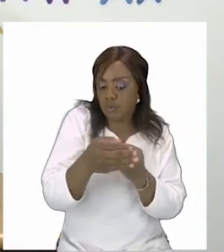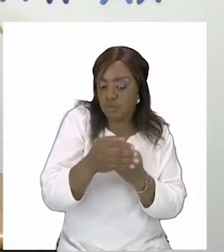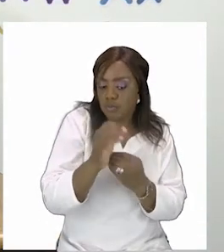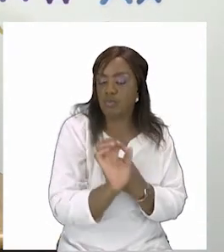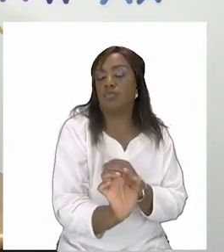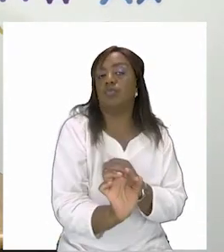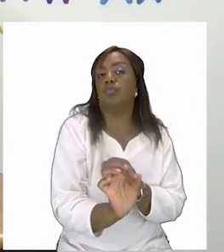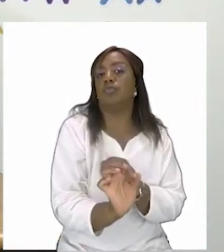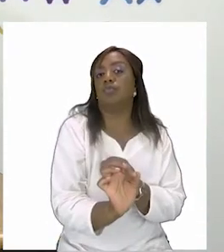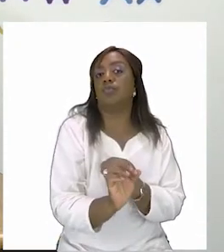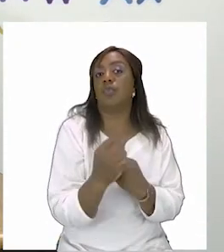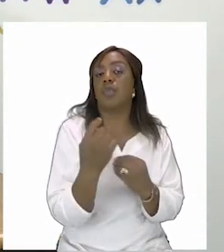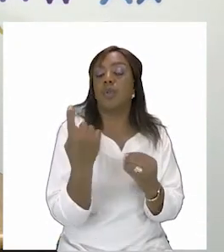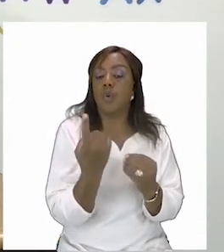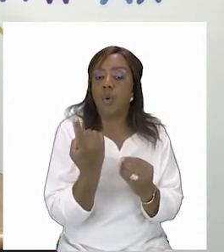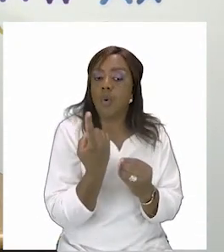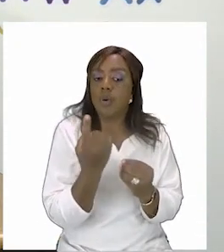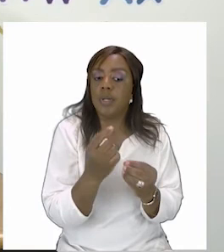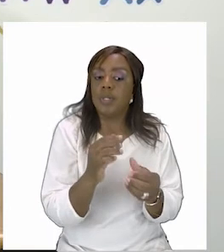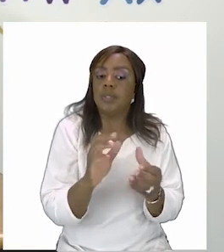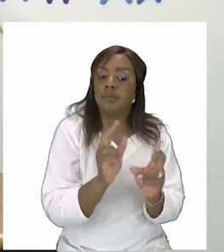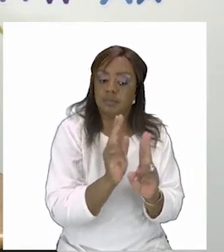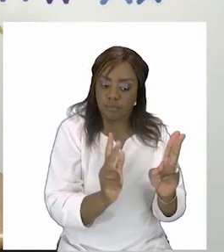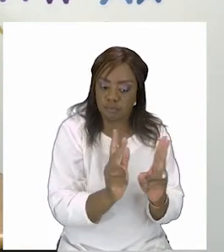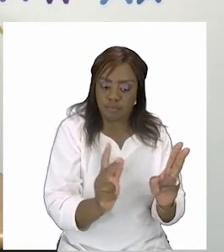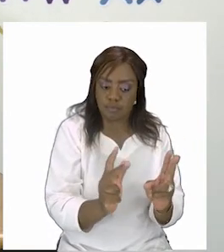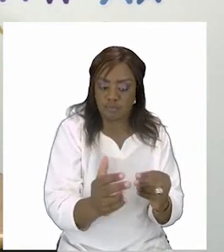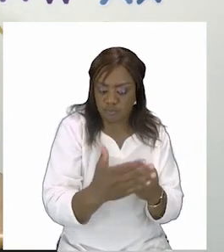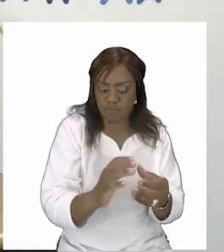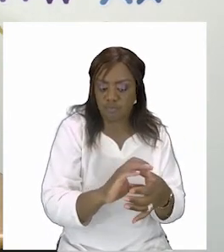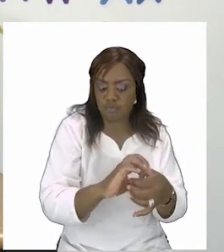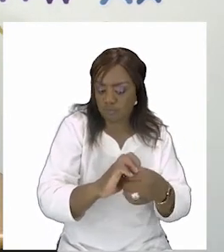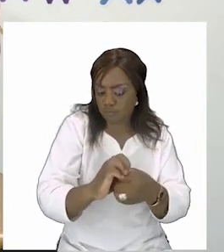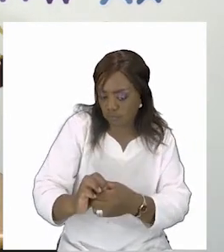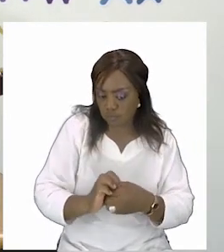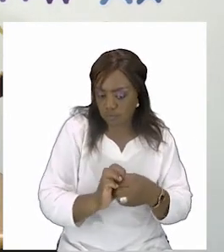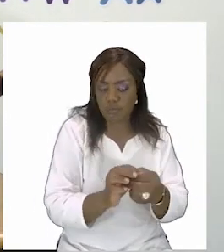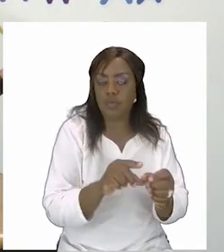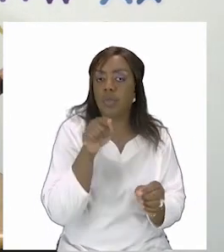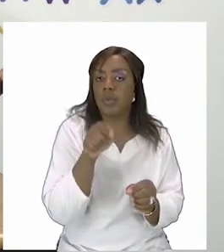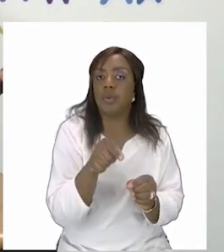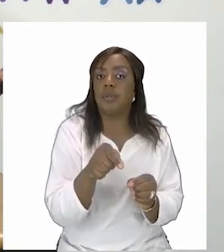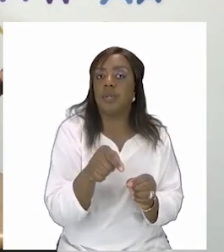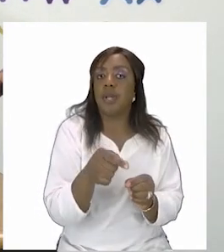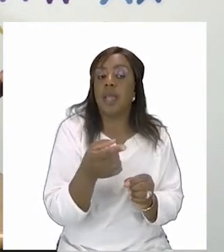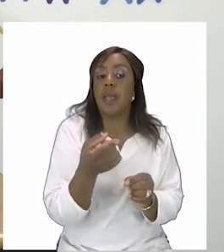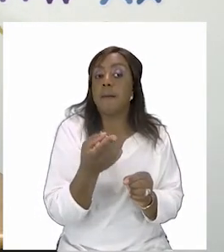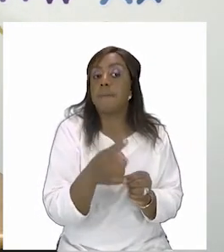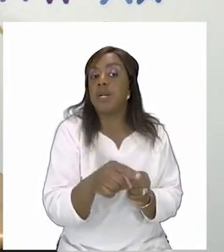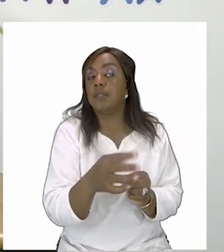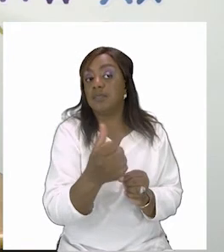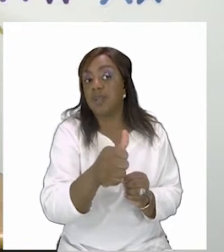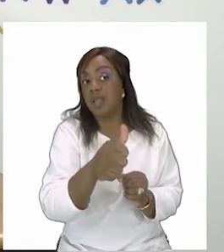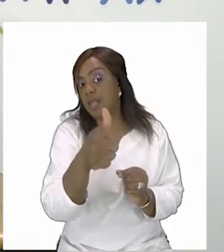the people that are closest in relation to you but they are not the only people related